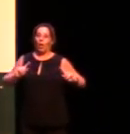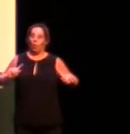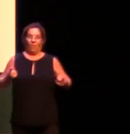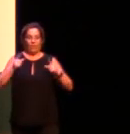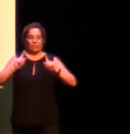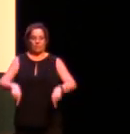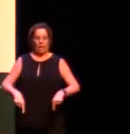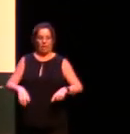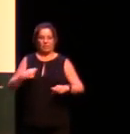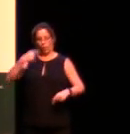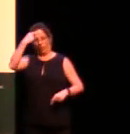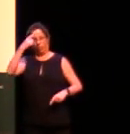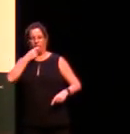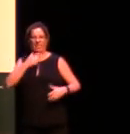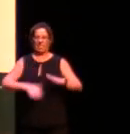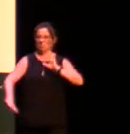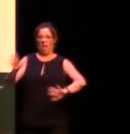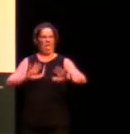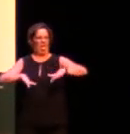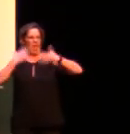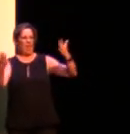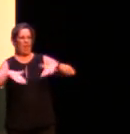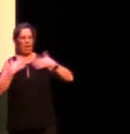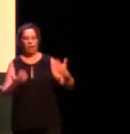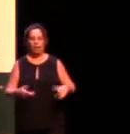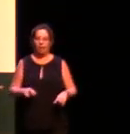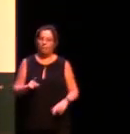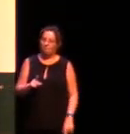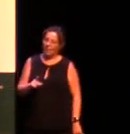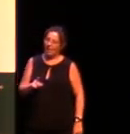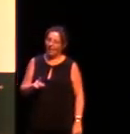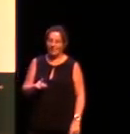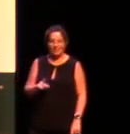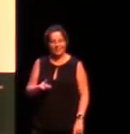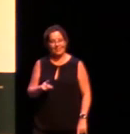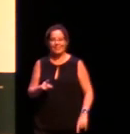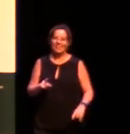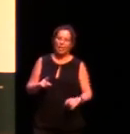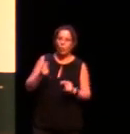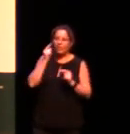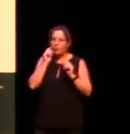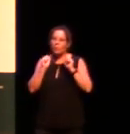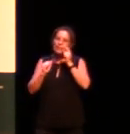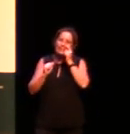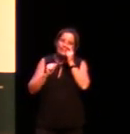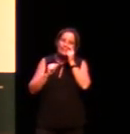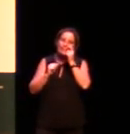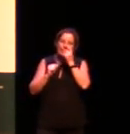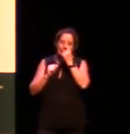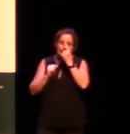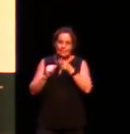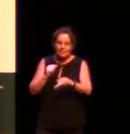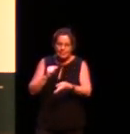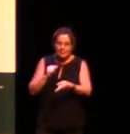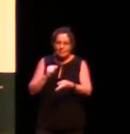would not want to wear the backpacks and then before too long we started considering whether we would need to